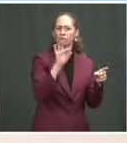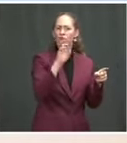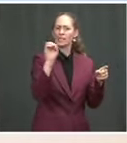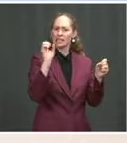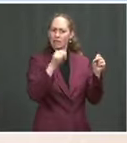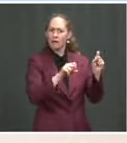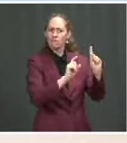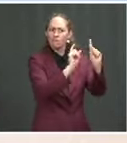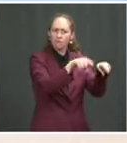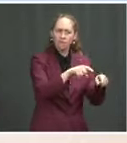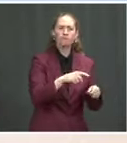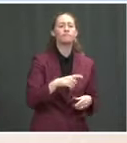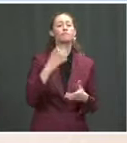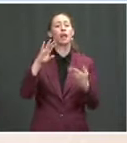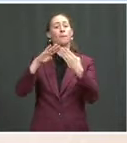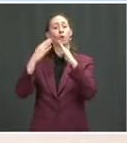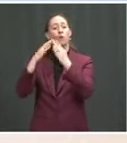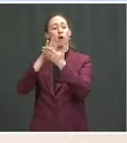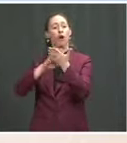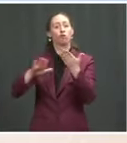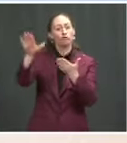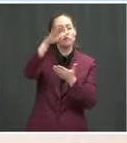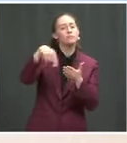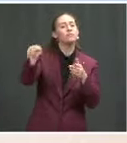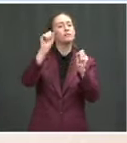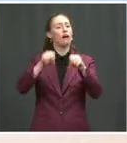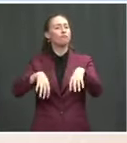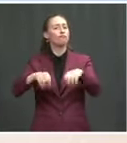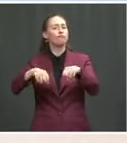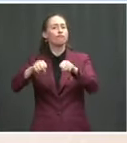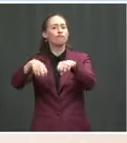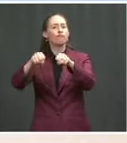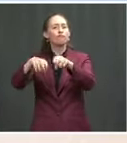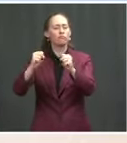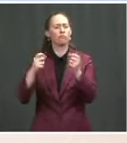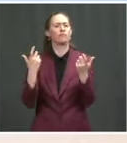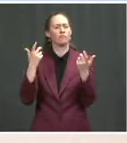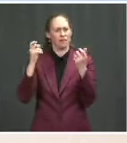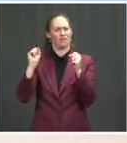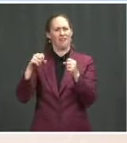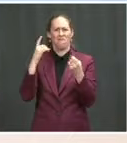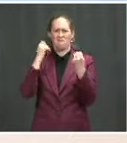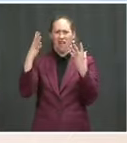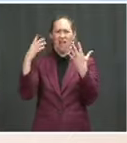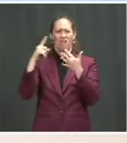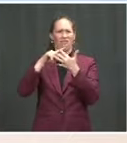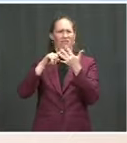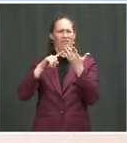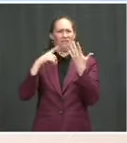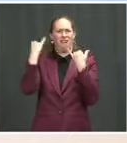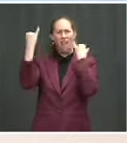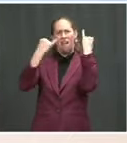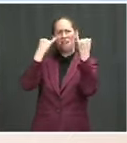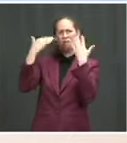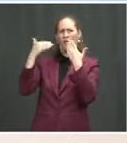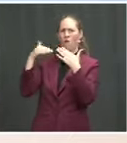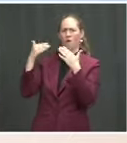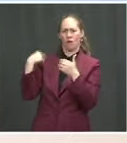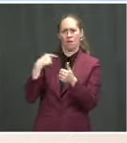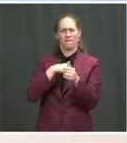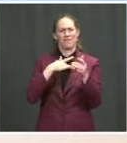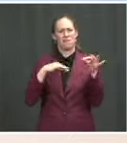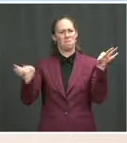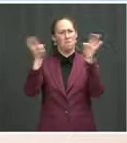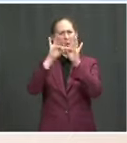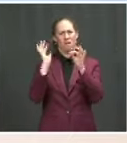community college more accessible. There's a lot of investments and proposals the President has put forward because he thinks they're important for our economy, for the American